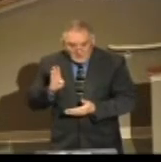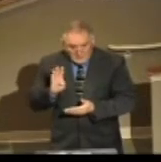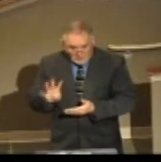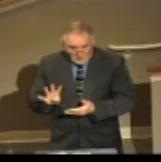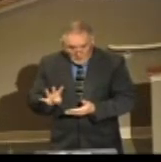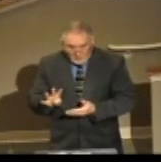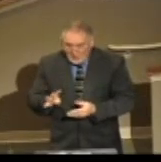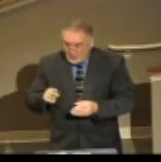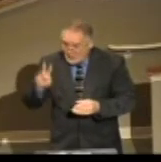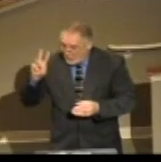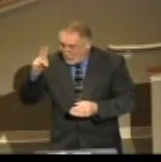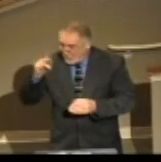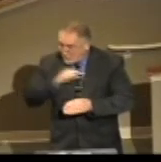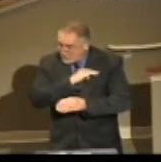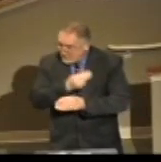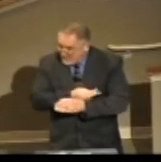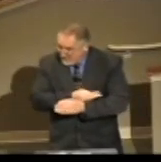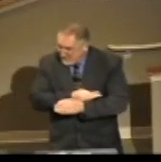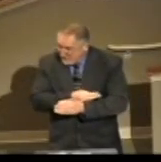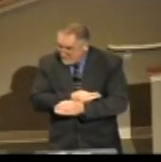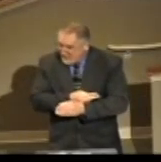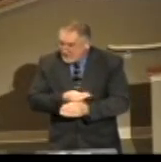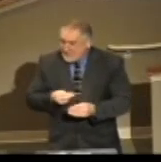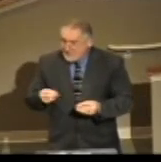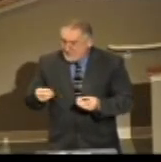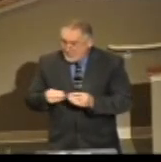stability is built for those who are over 250 pounds.